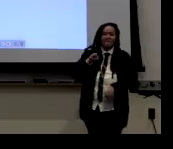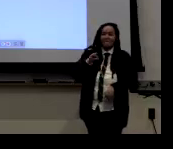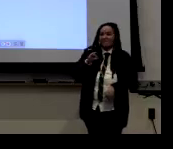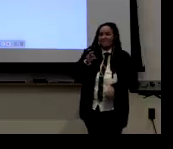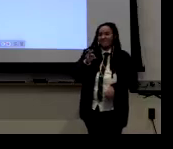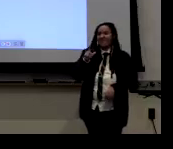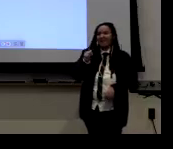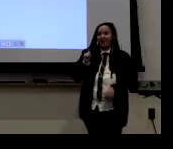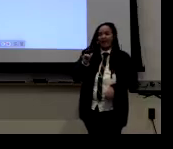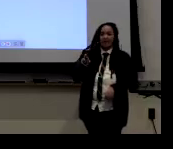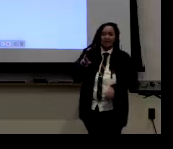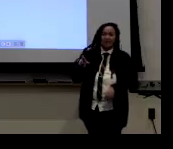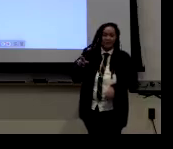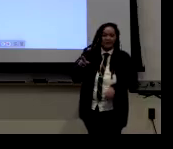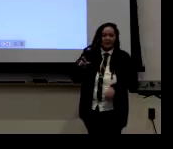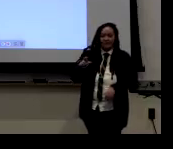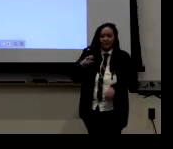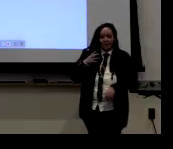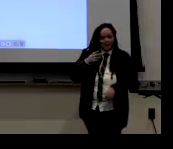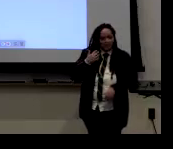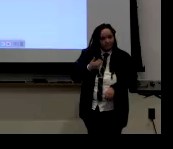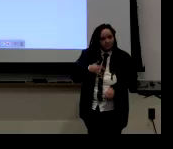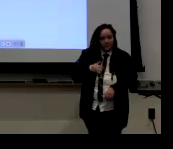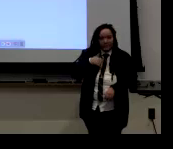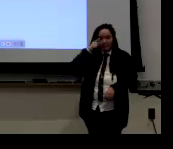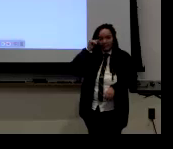They were signing. They had flair.